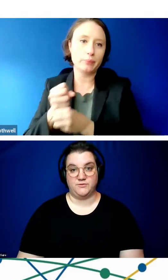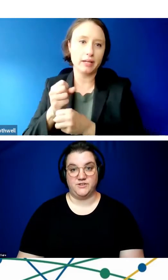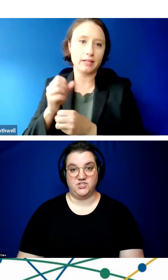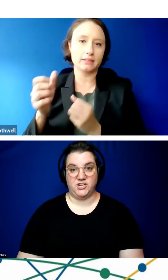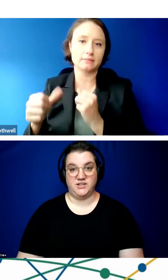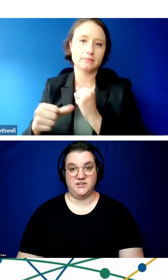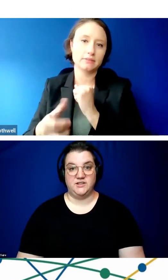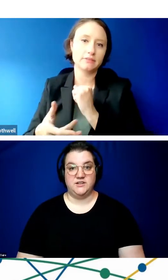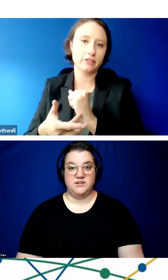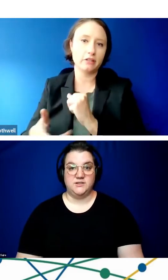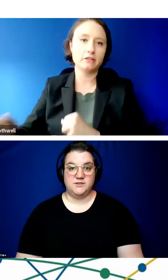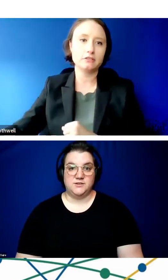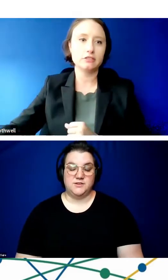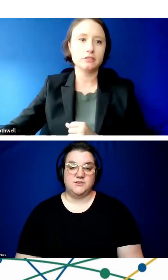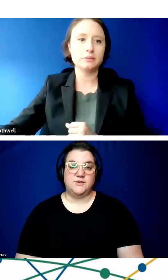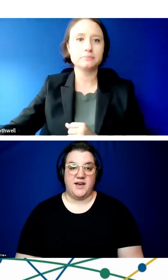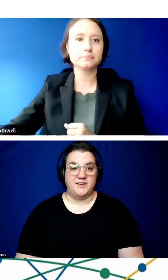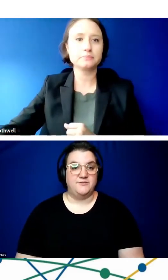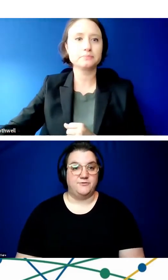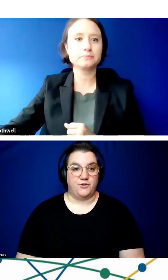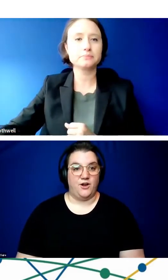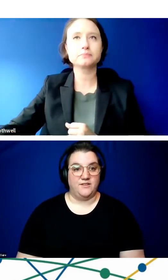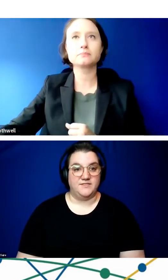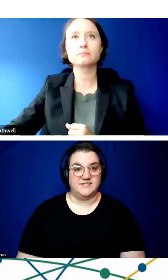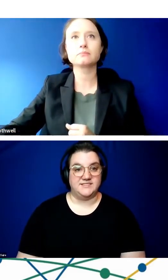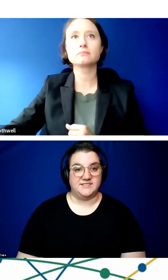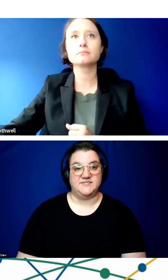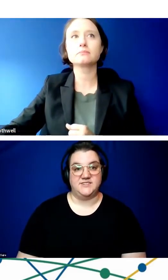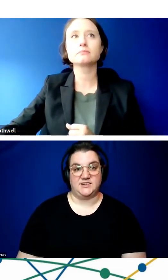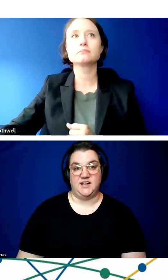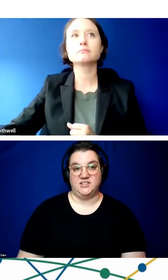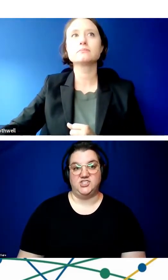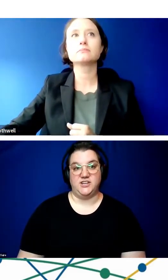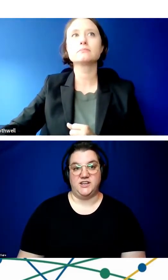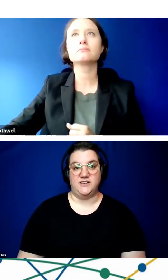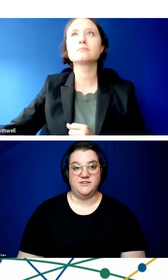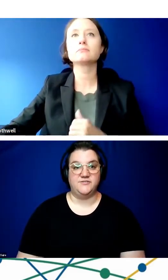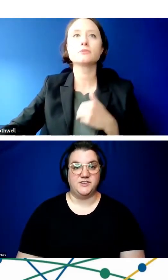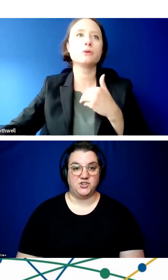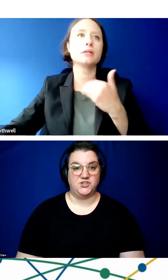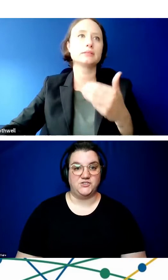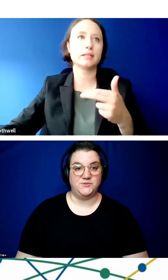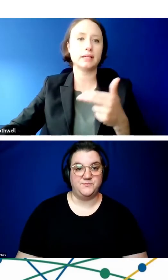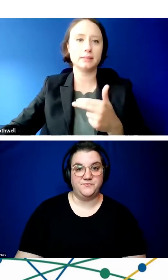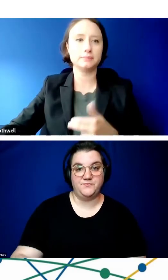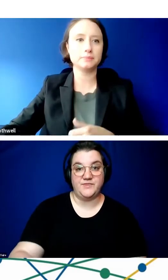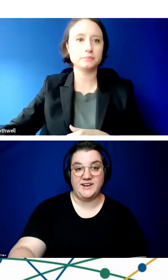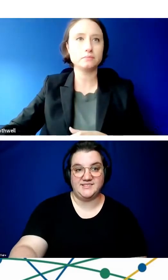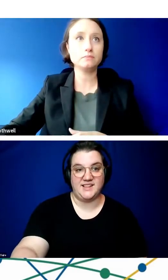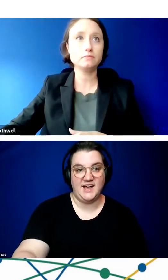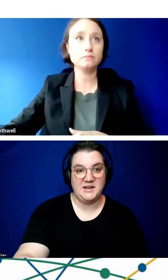service provision for all of these assistive technology features.